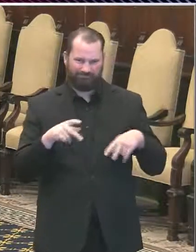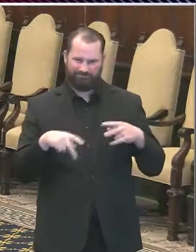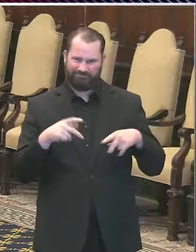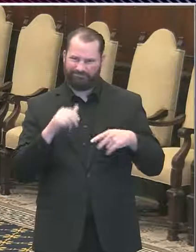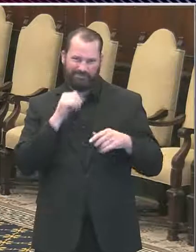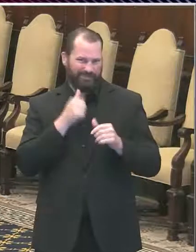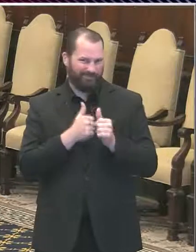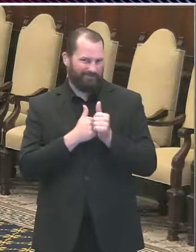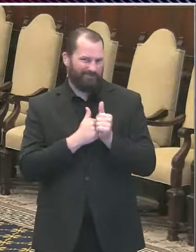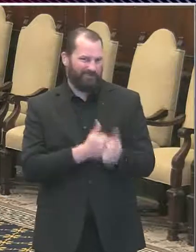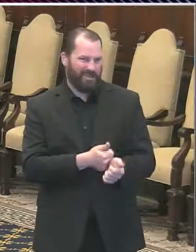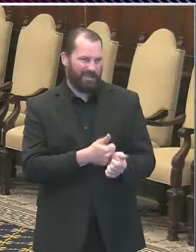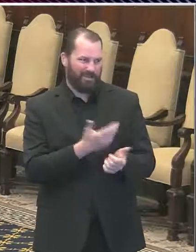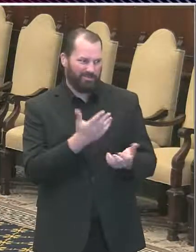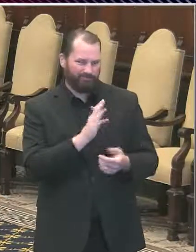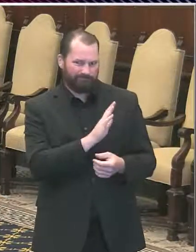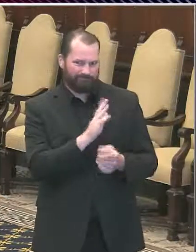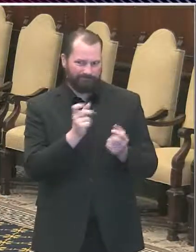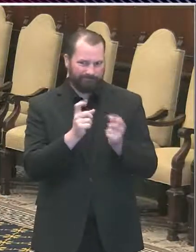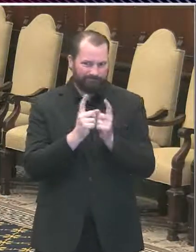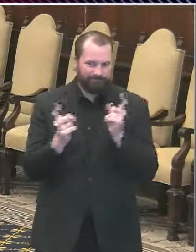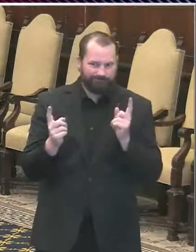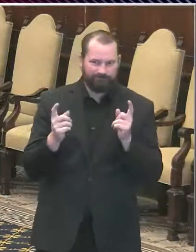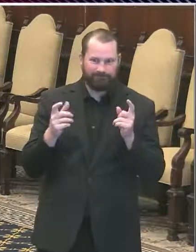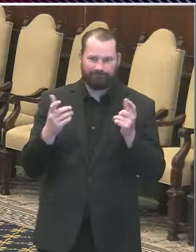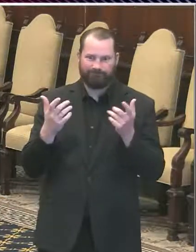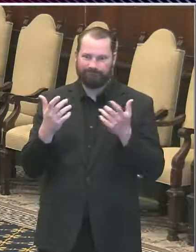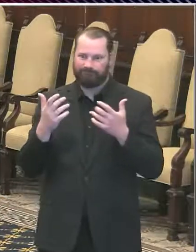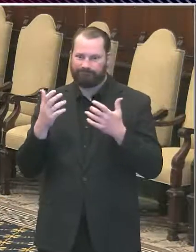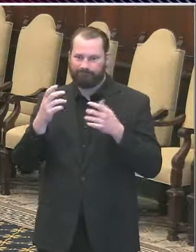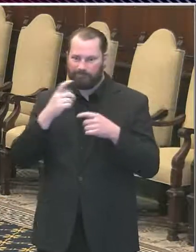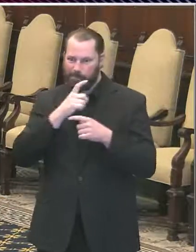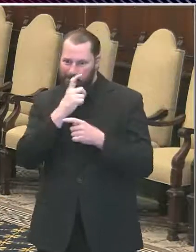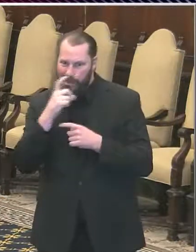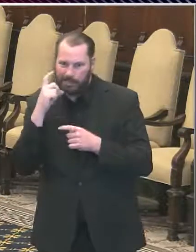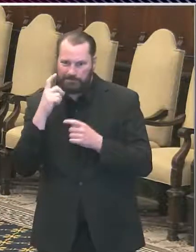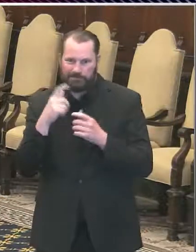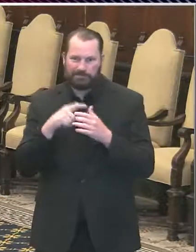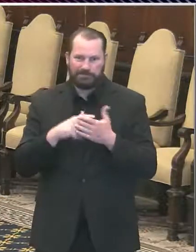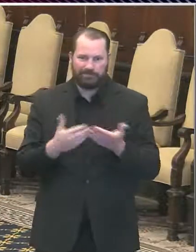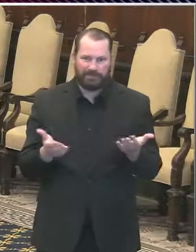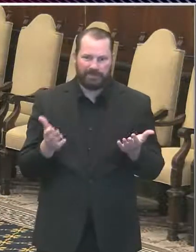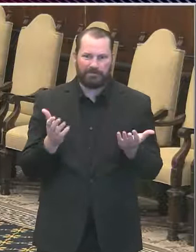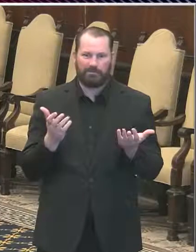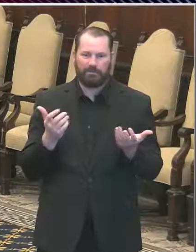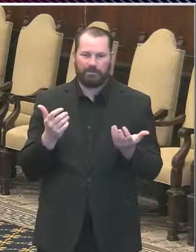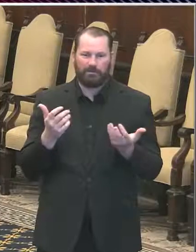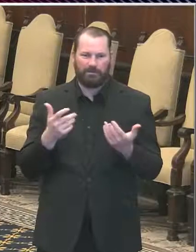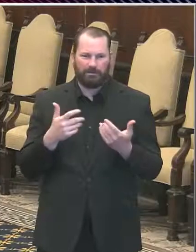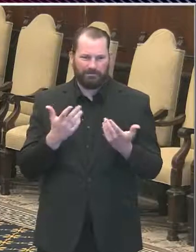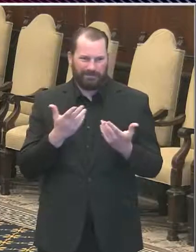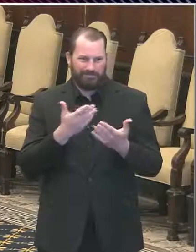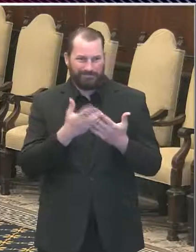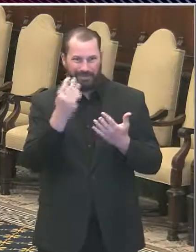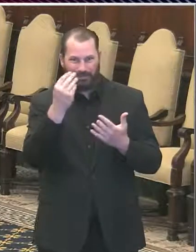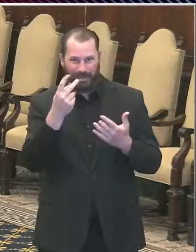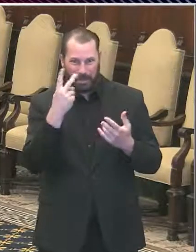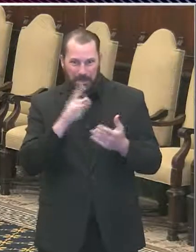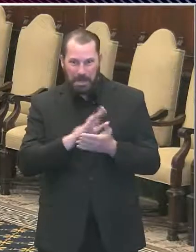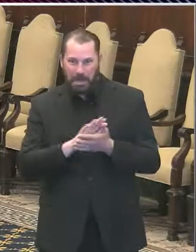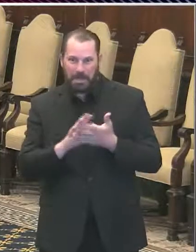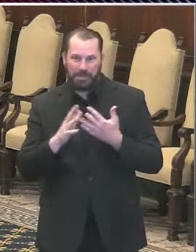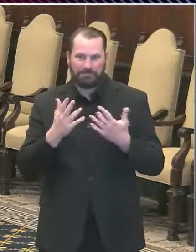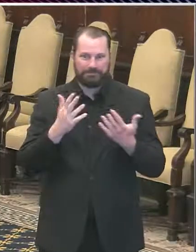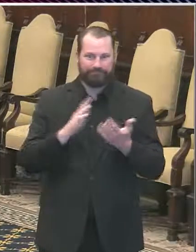Does the city have any plans as the temperatures rise? And of course, it was easier when the weather was colder. But now as the weather gets